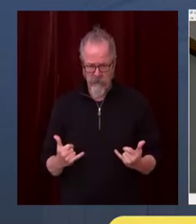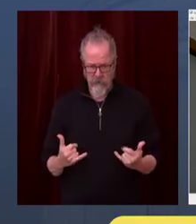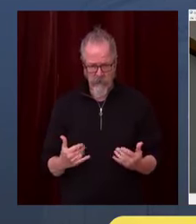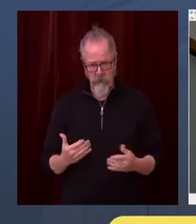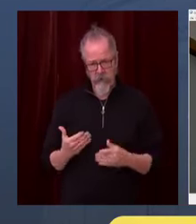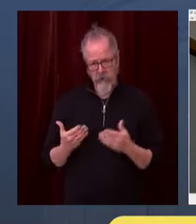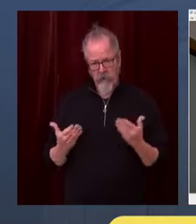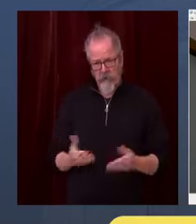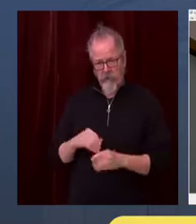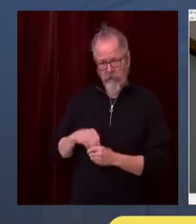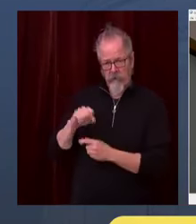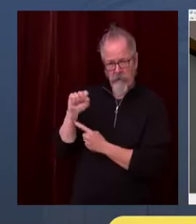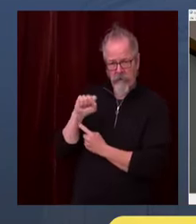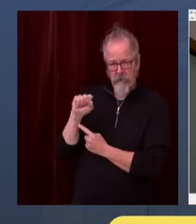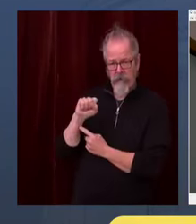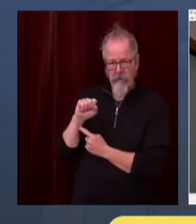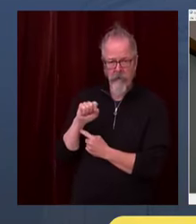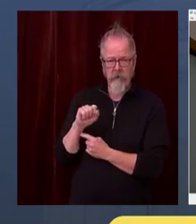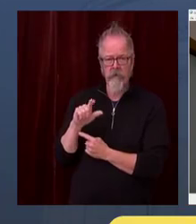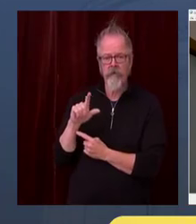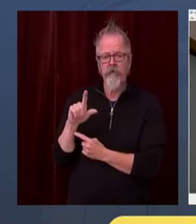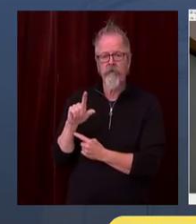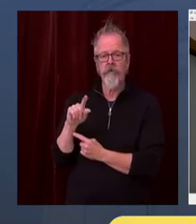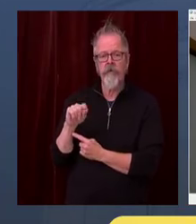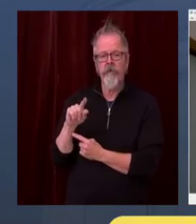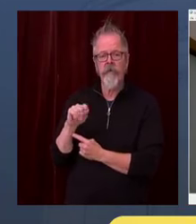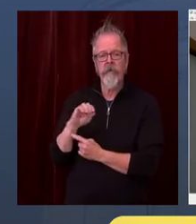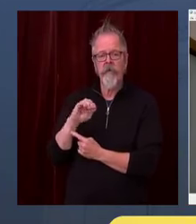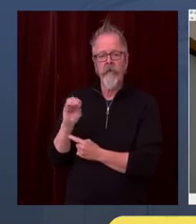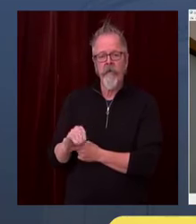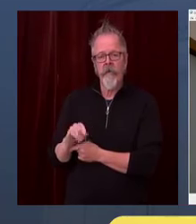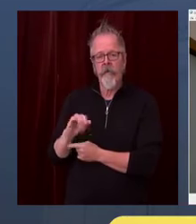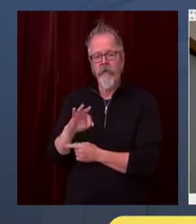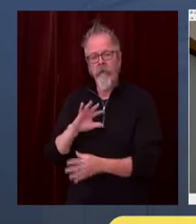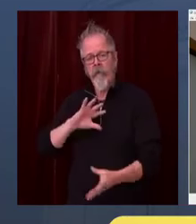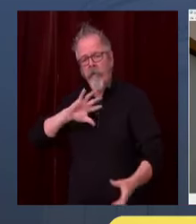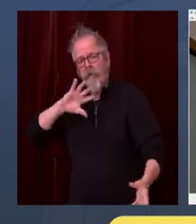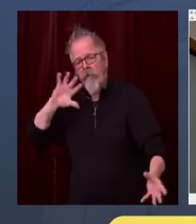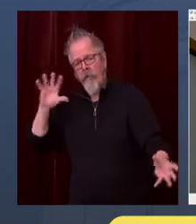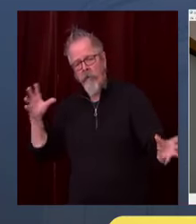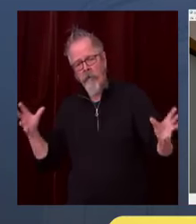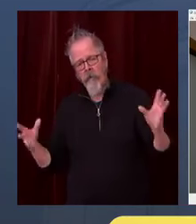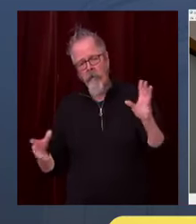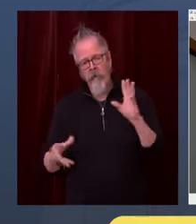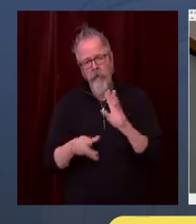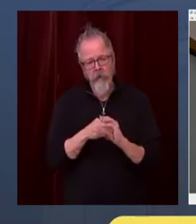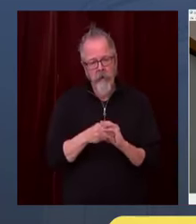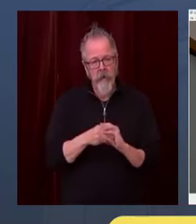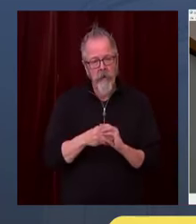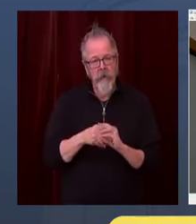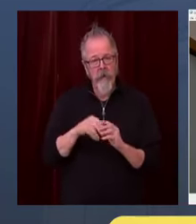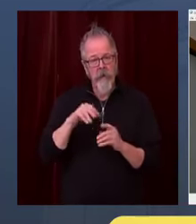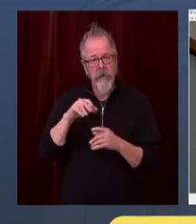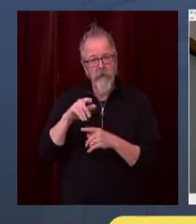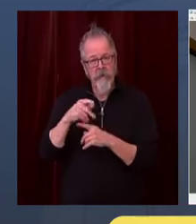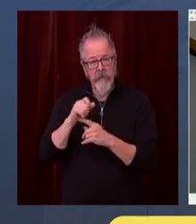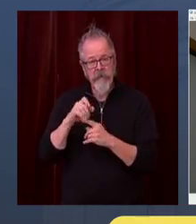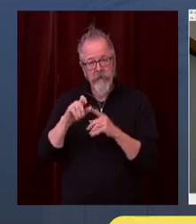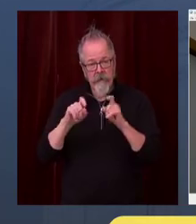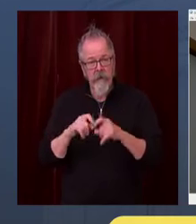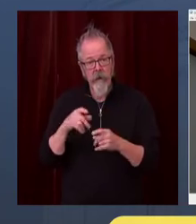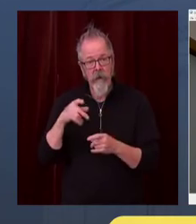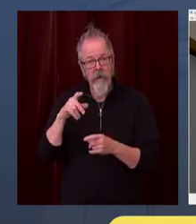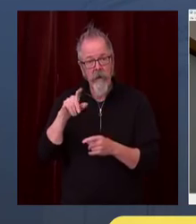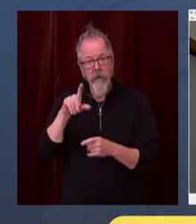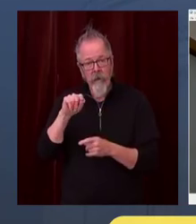just from the last two weeks. I want to say that again. That means one out of every five cases of COVID for the seven-month